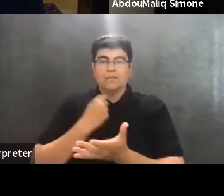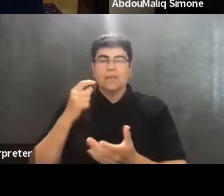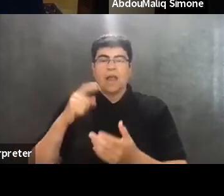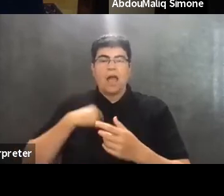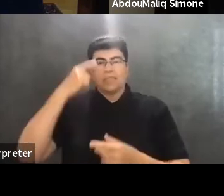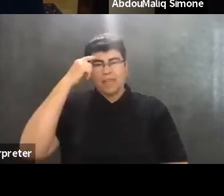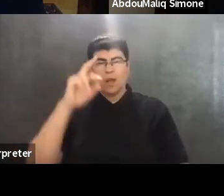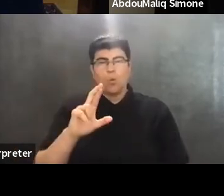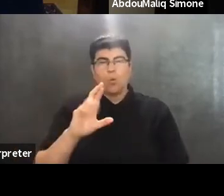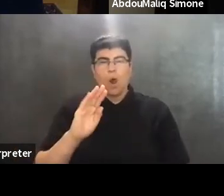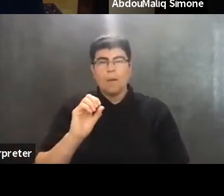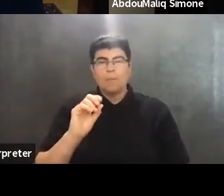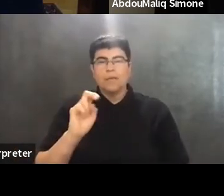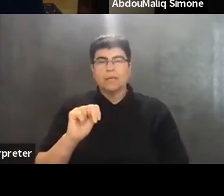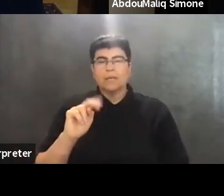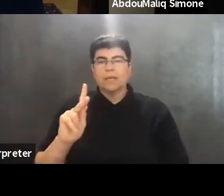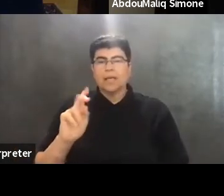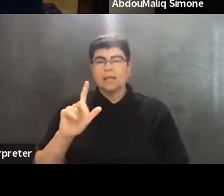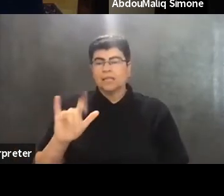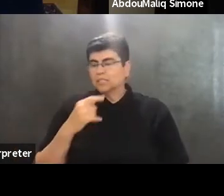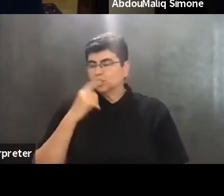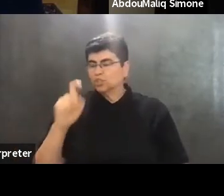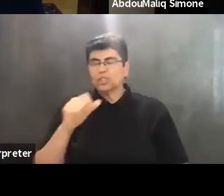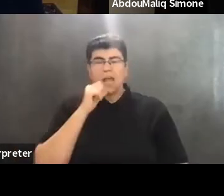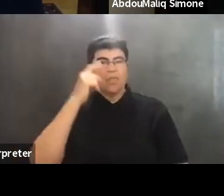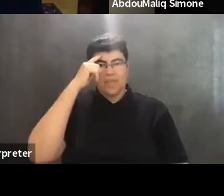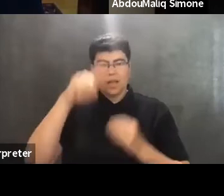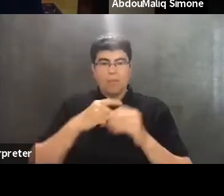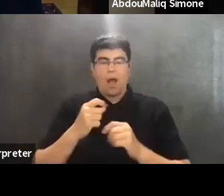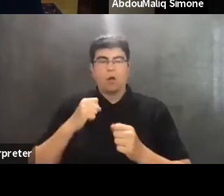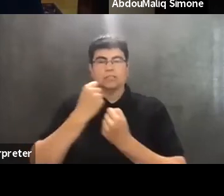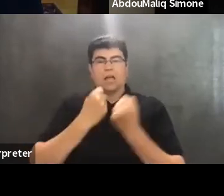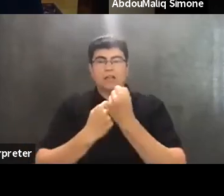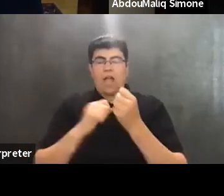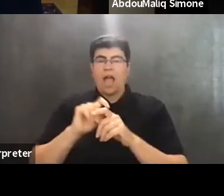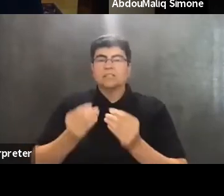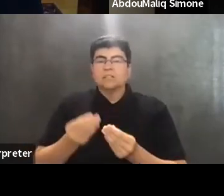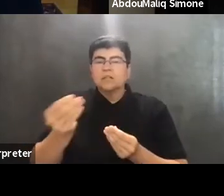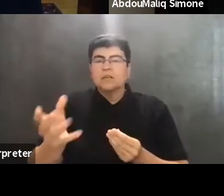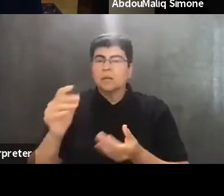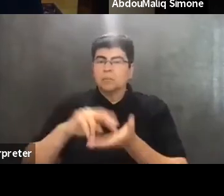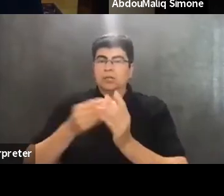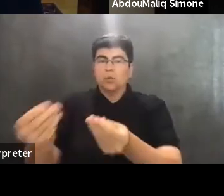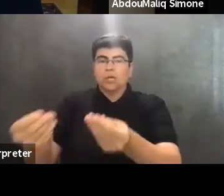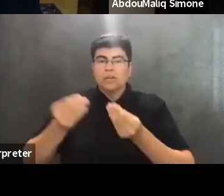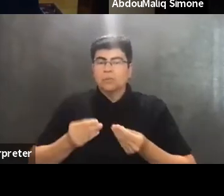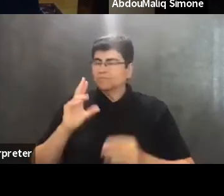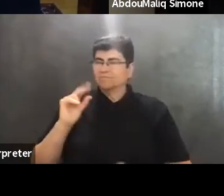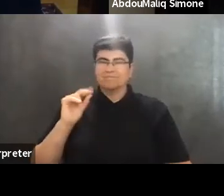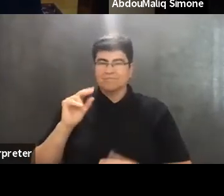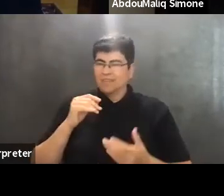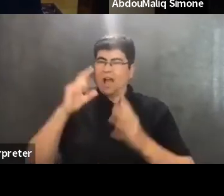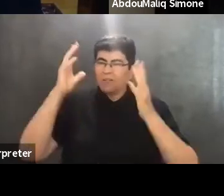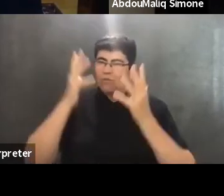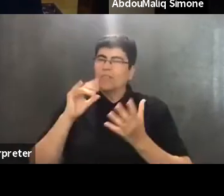Robin Kelly recently said, we shouldn't think of solidarity as a transaction. You give me a little and I give you a little. And unfortunately, that's how